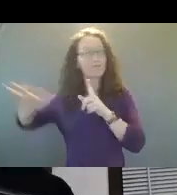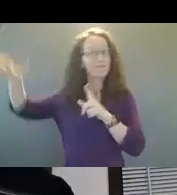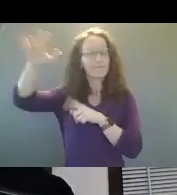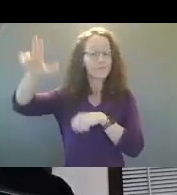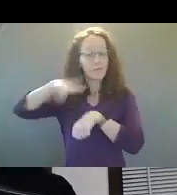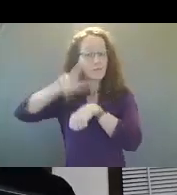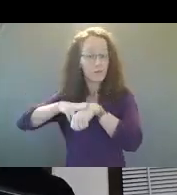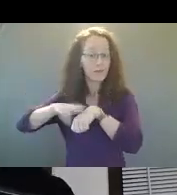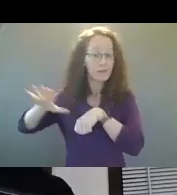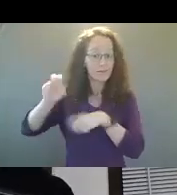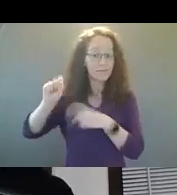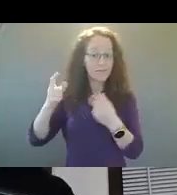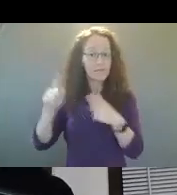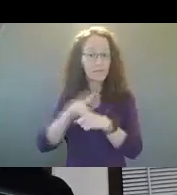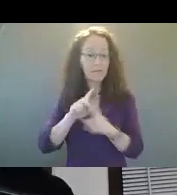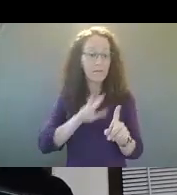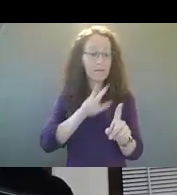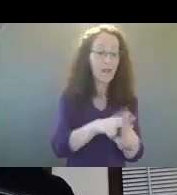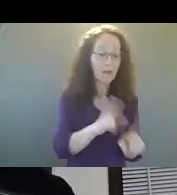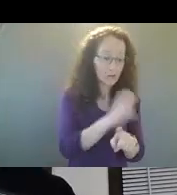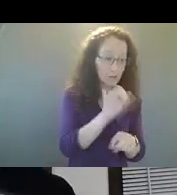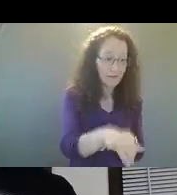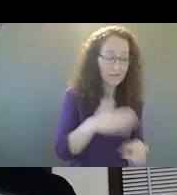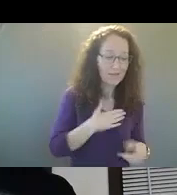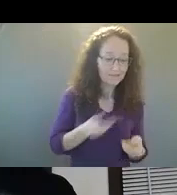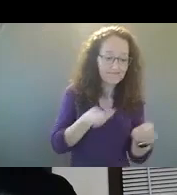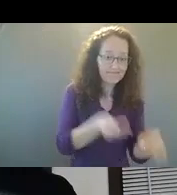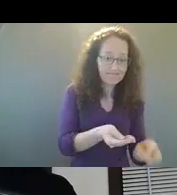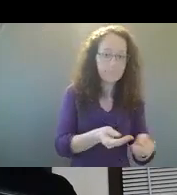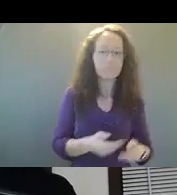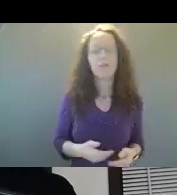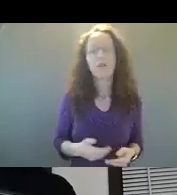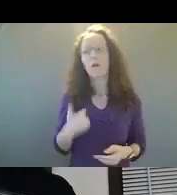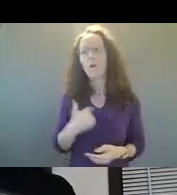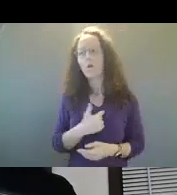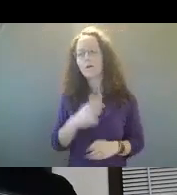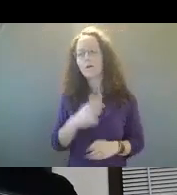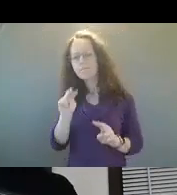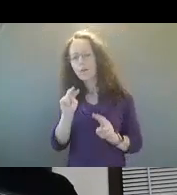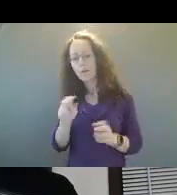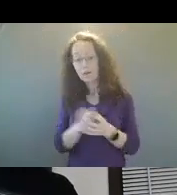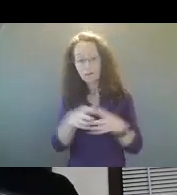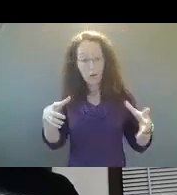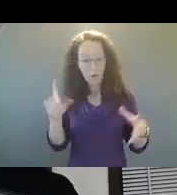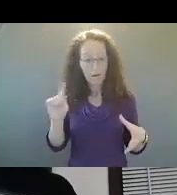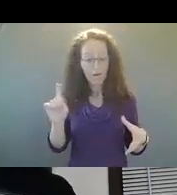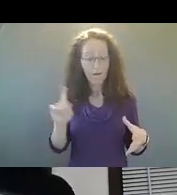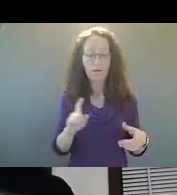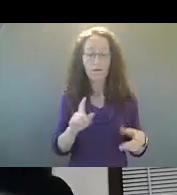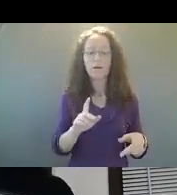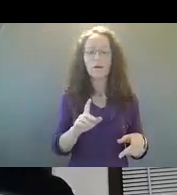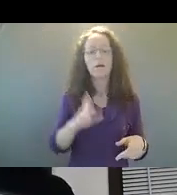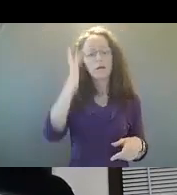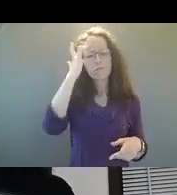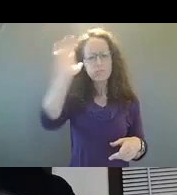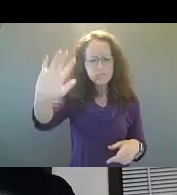implement it. And then where we think we can really grow the community's capacity and the community's brilliance, because we know there is brilliance in